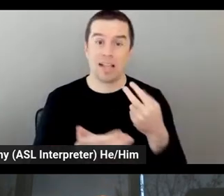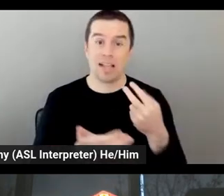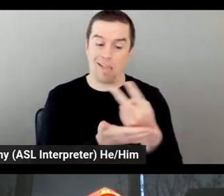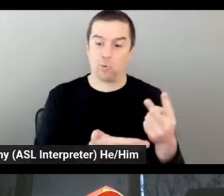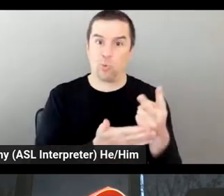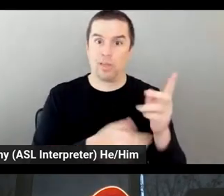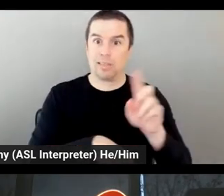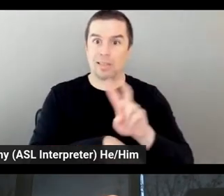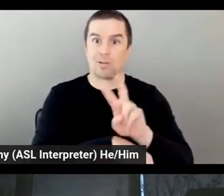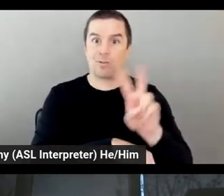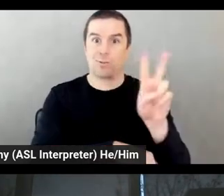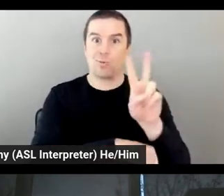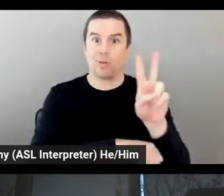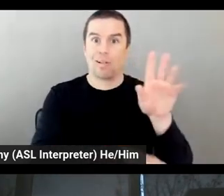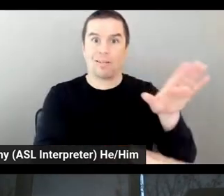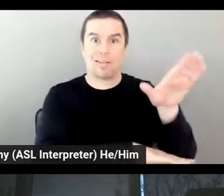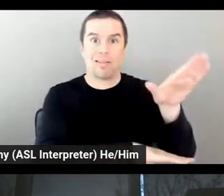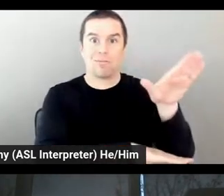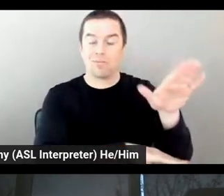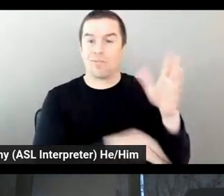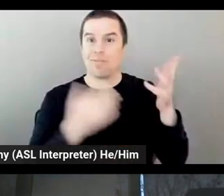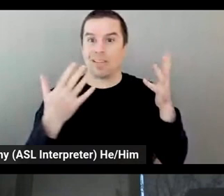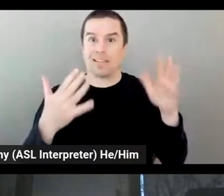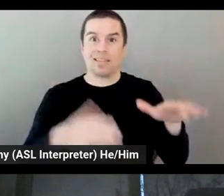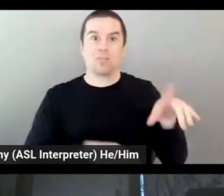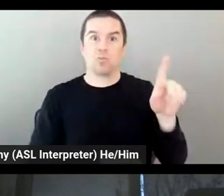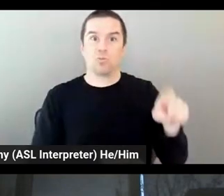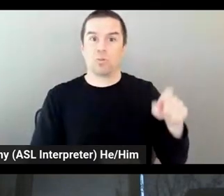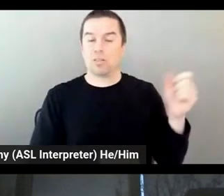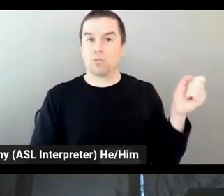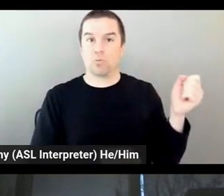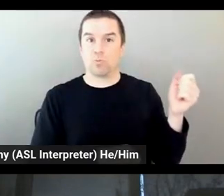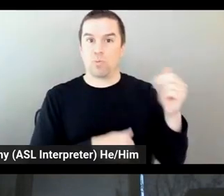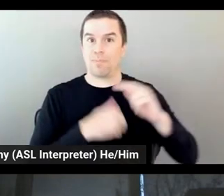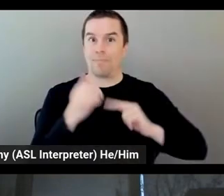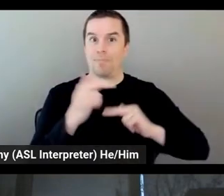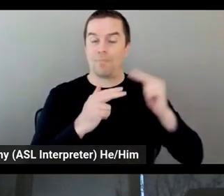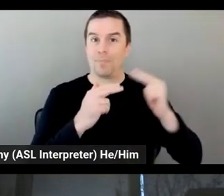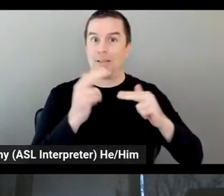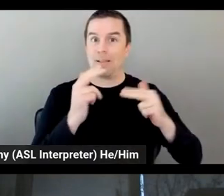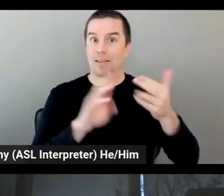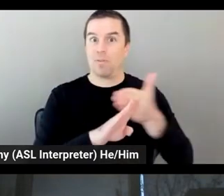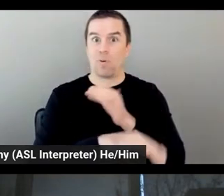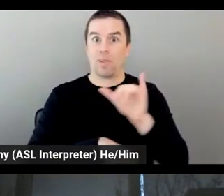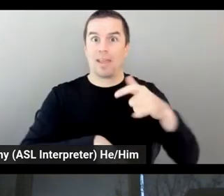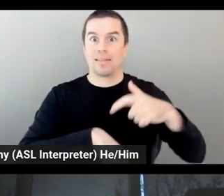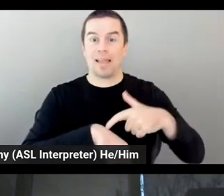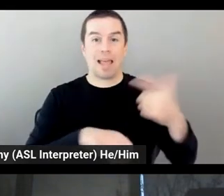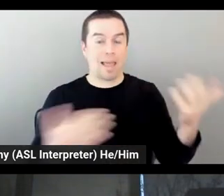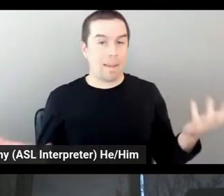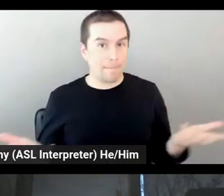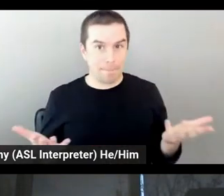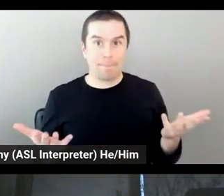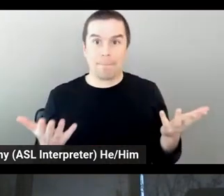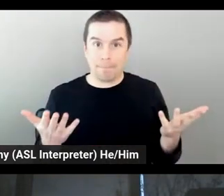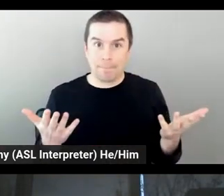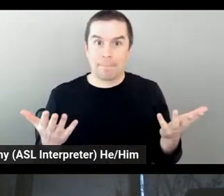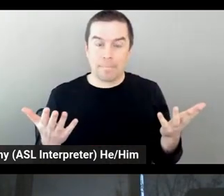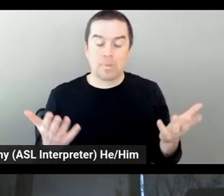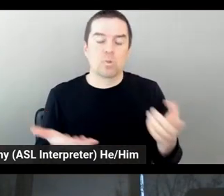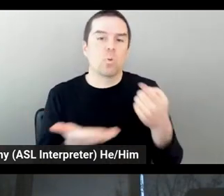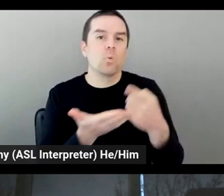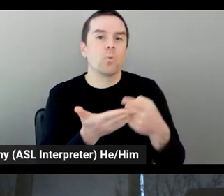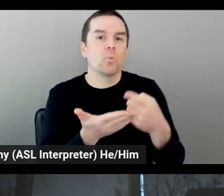the car will start, right, kind of, so absolutely interesting. And, we discussed this, by the way, in two of the episodes of World Things